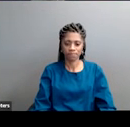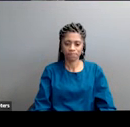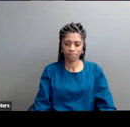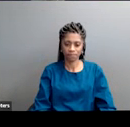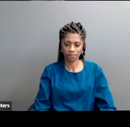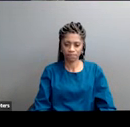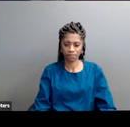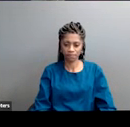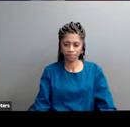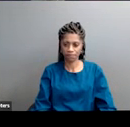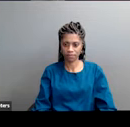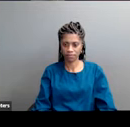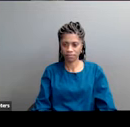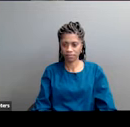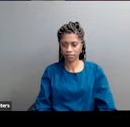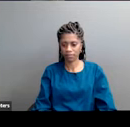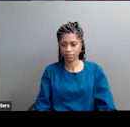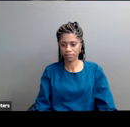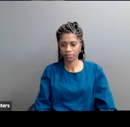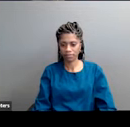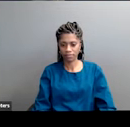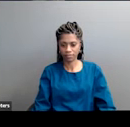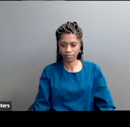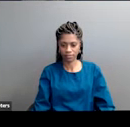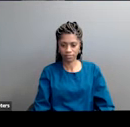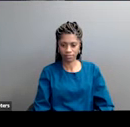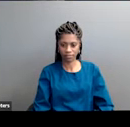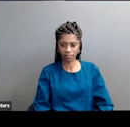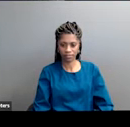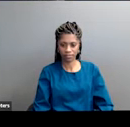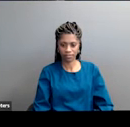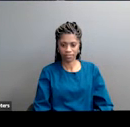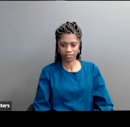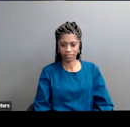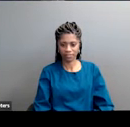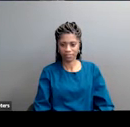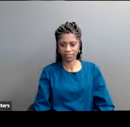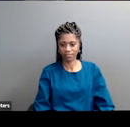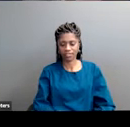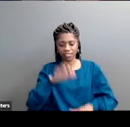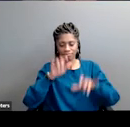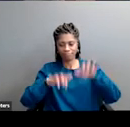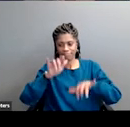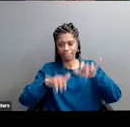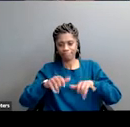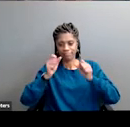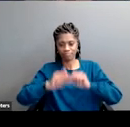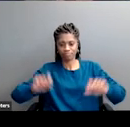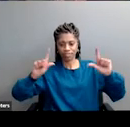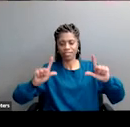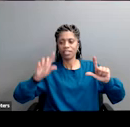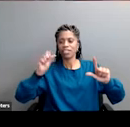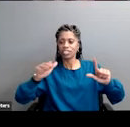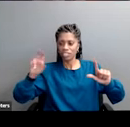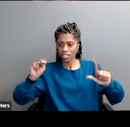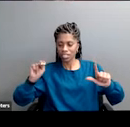in dc happy and intrigued let's see and